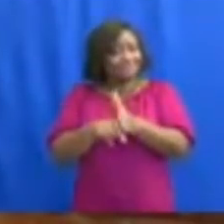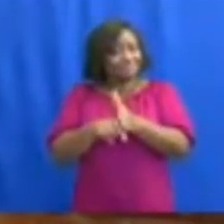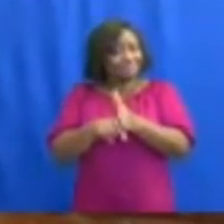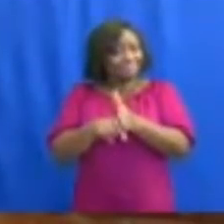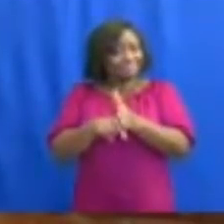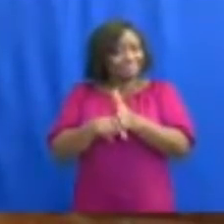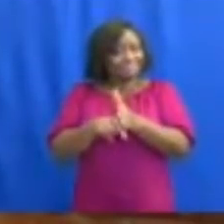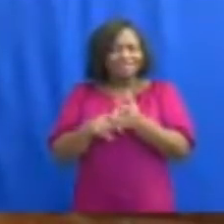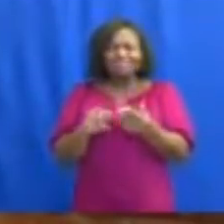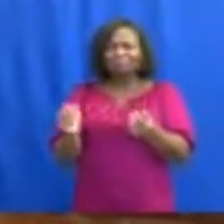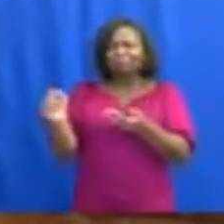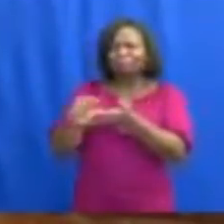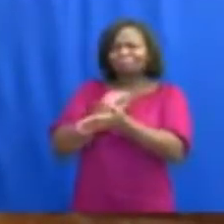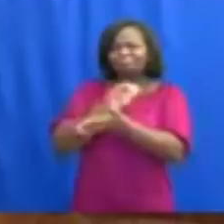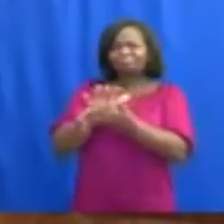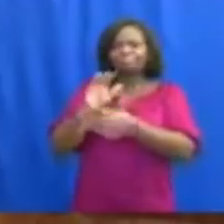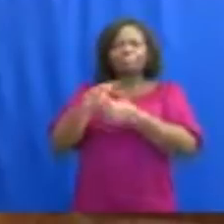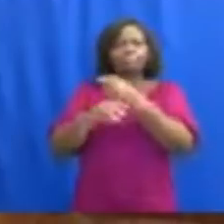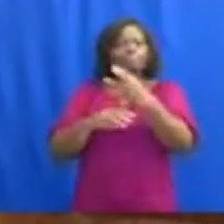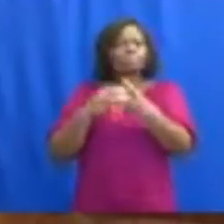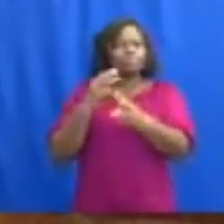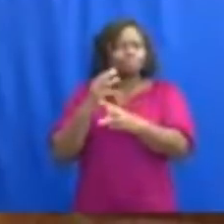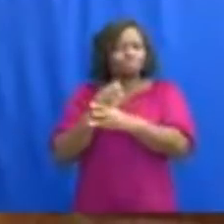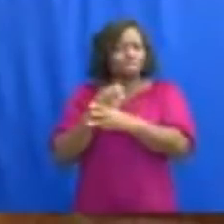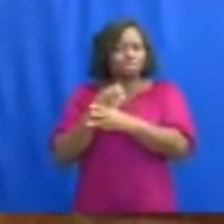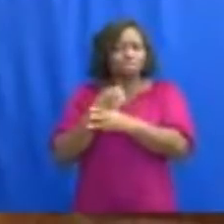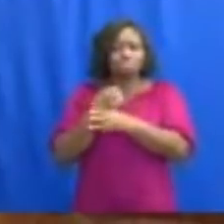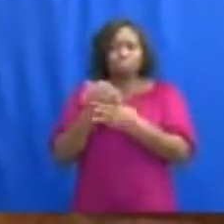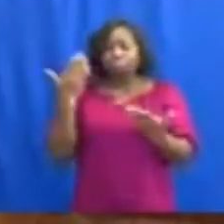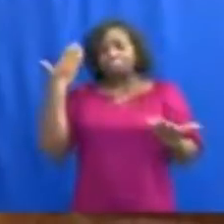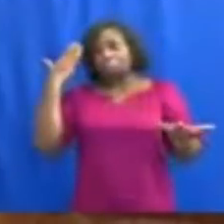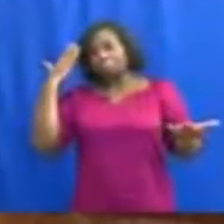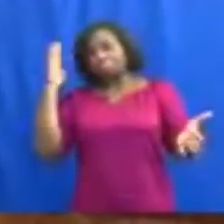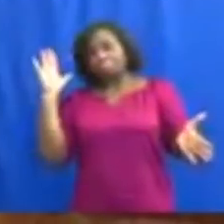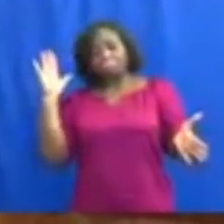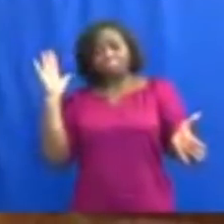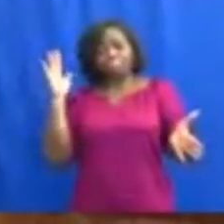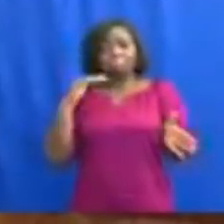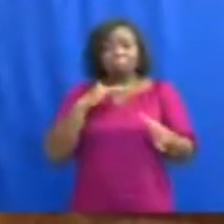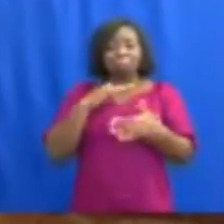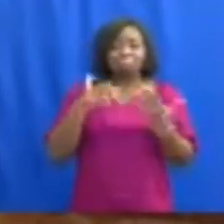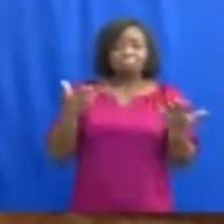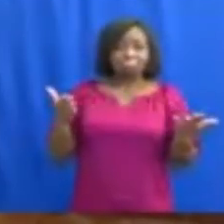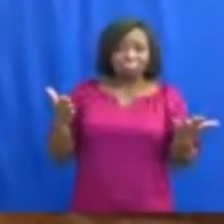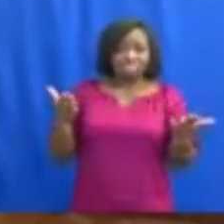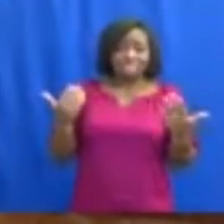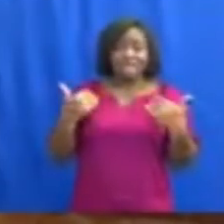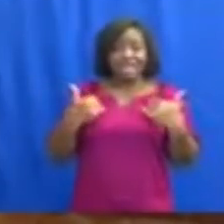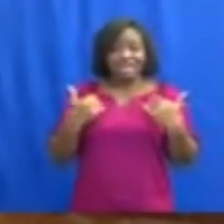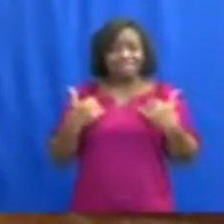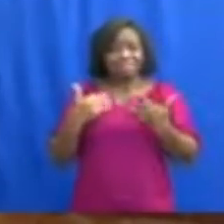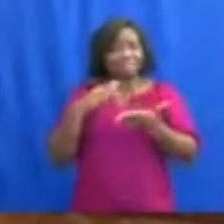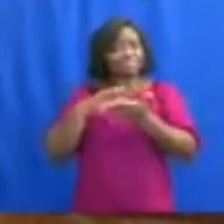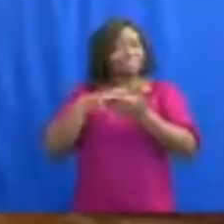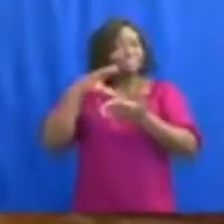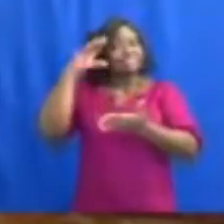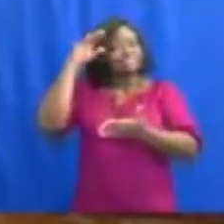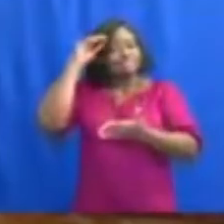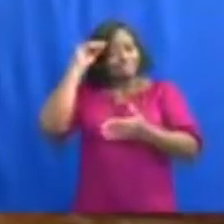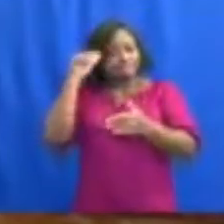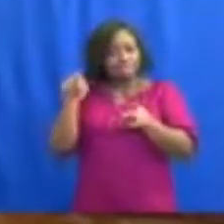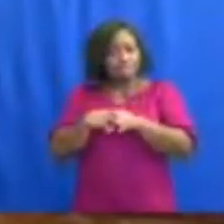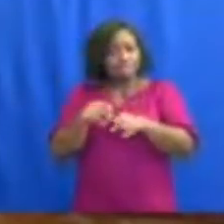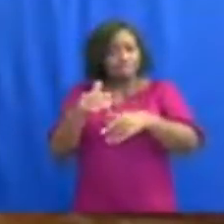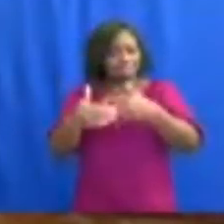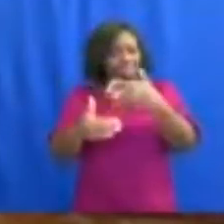thrust the whole world into unknown and uncharted territory, and we're having to learn as we go